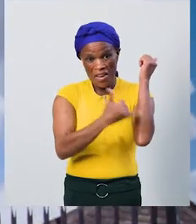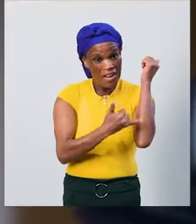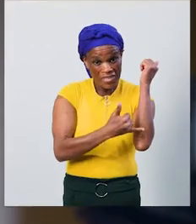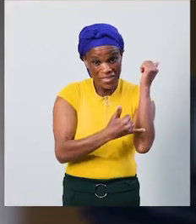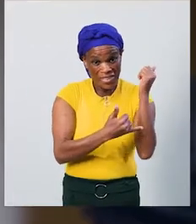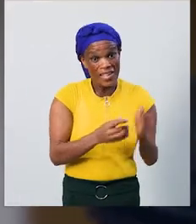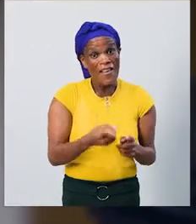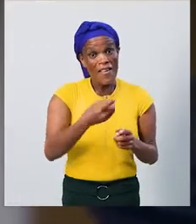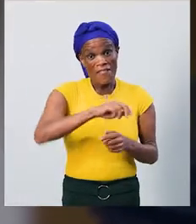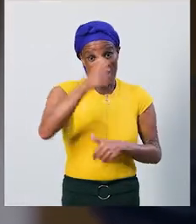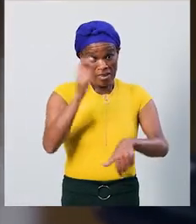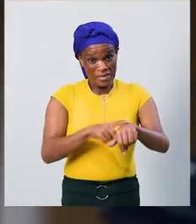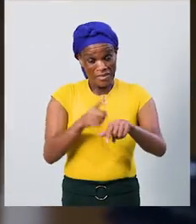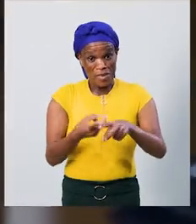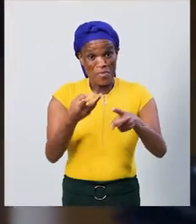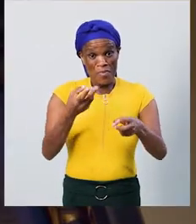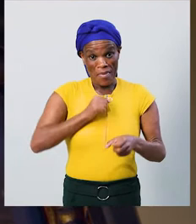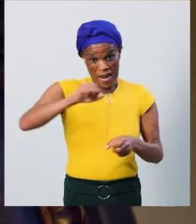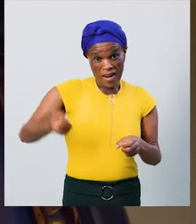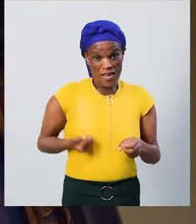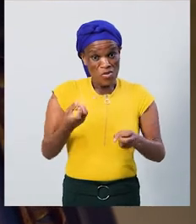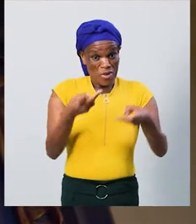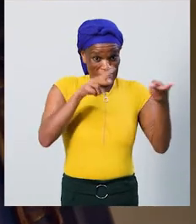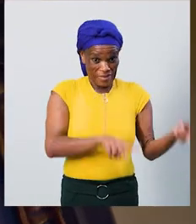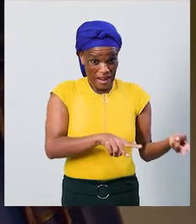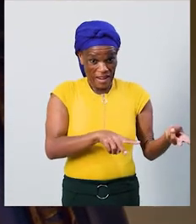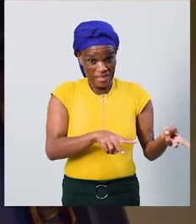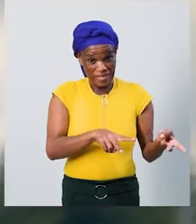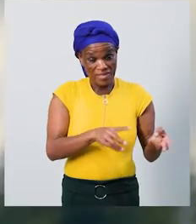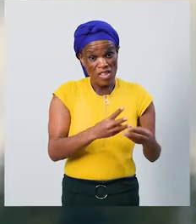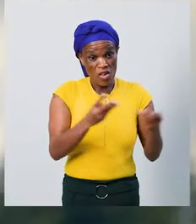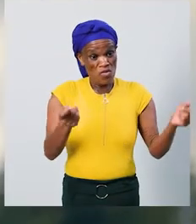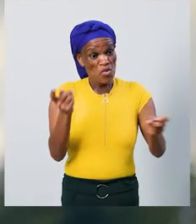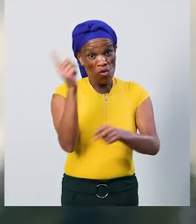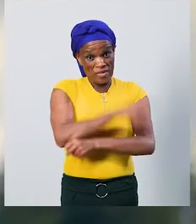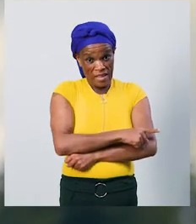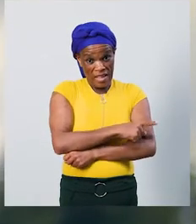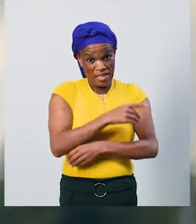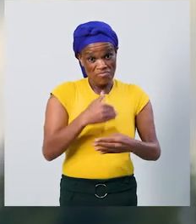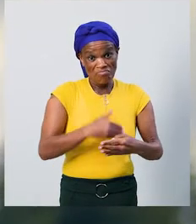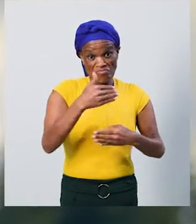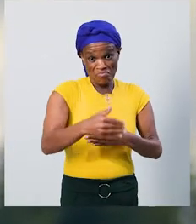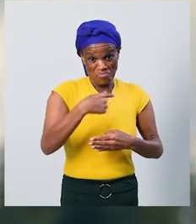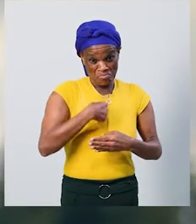With a just another story, can't get know on If you're doing that,